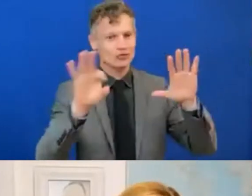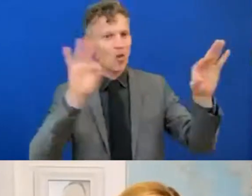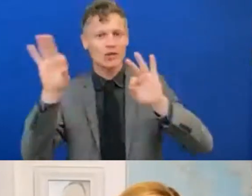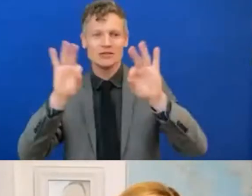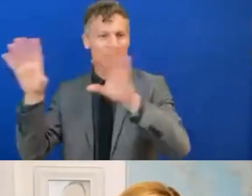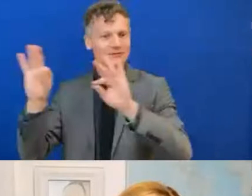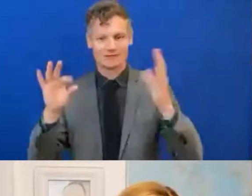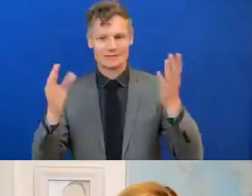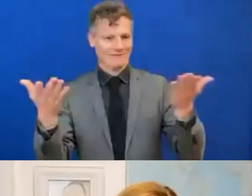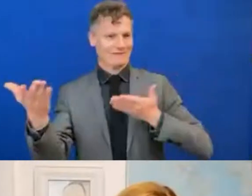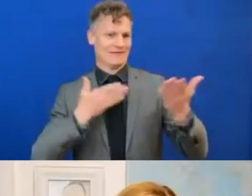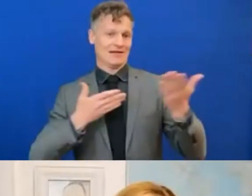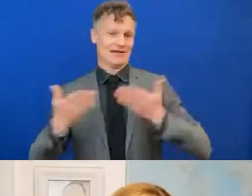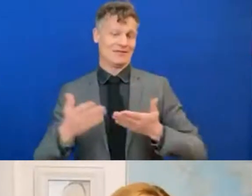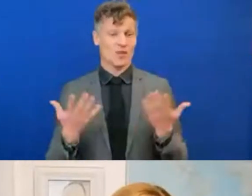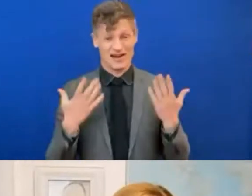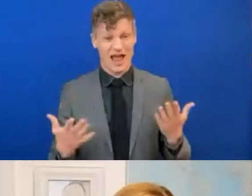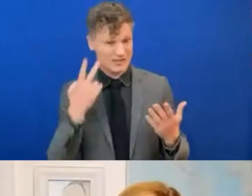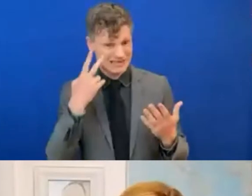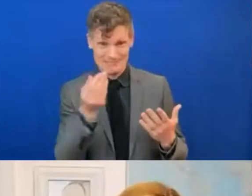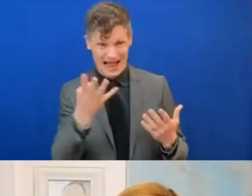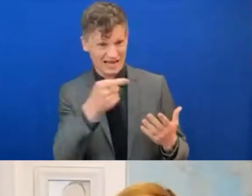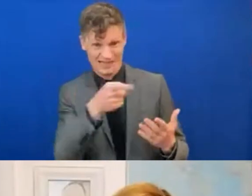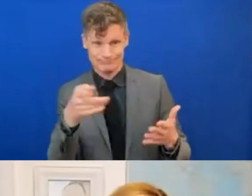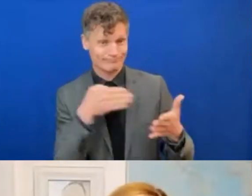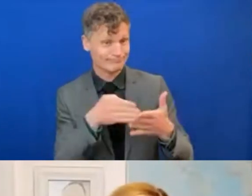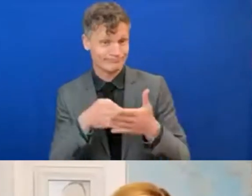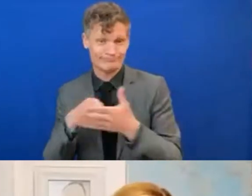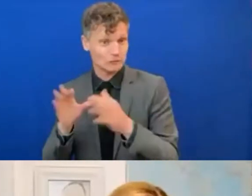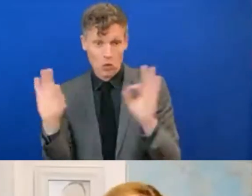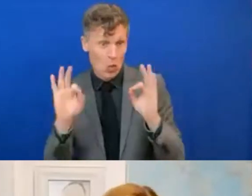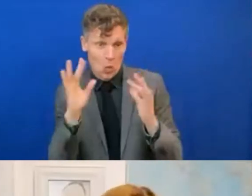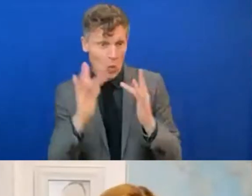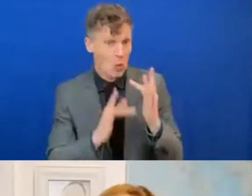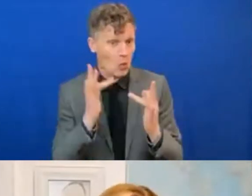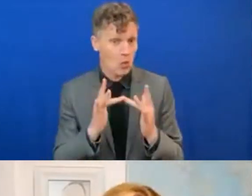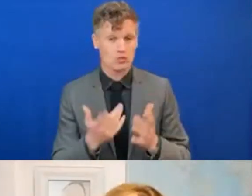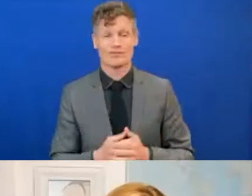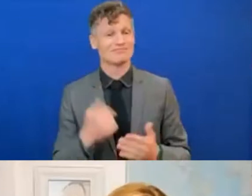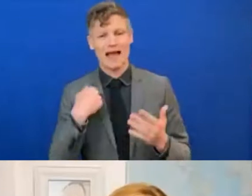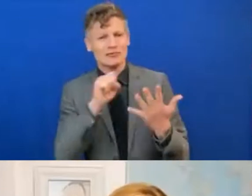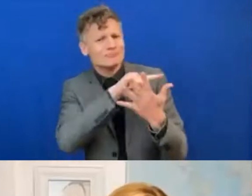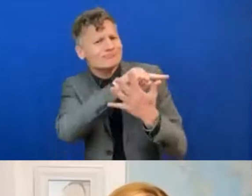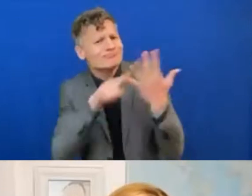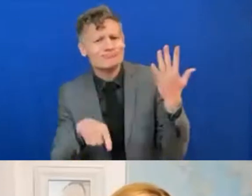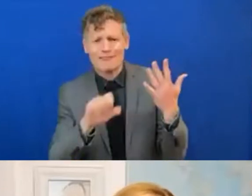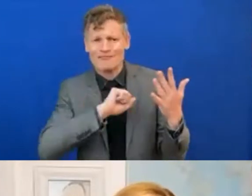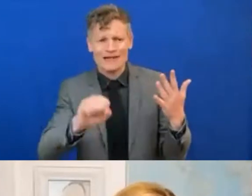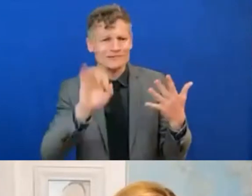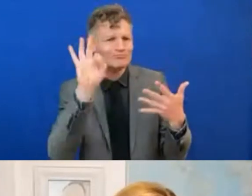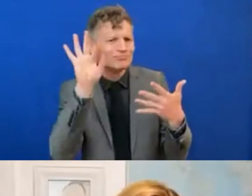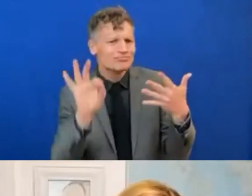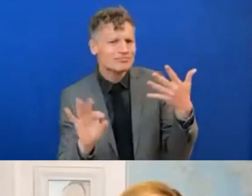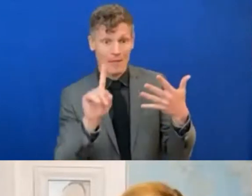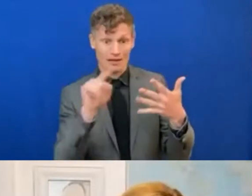facing because of the lack of connectivity. So these are just some examples, David. They're bearing fruit, and I would like to invite you to join us